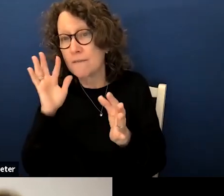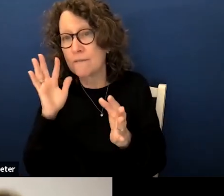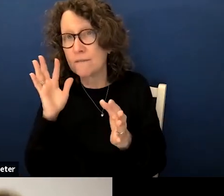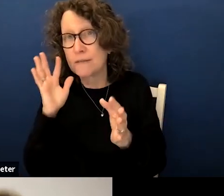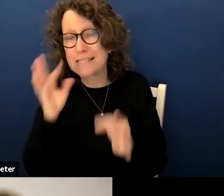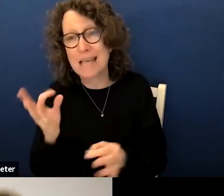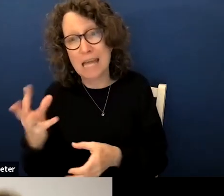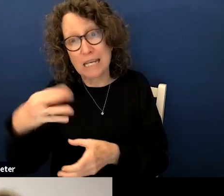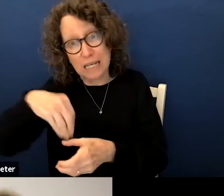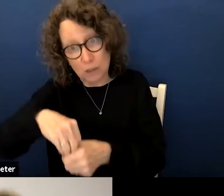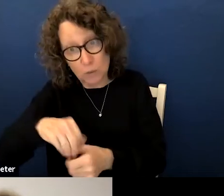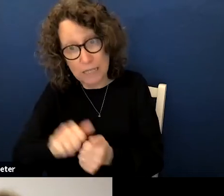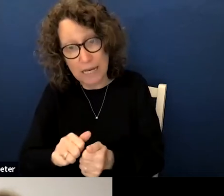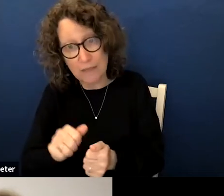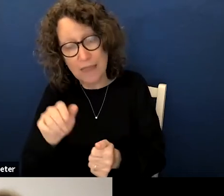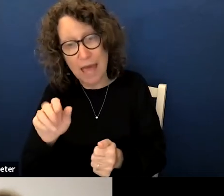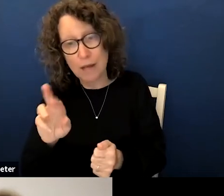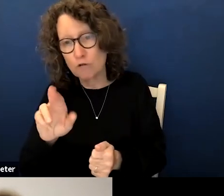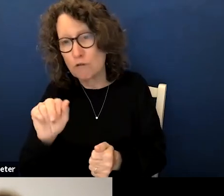the random testing